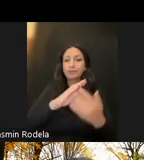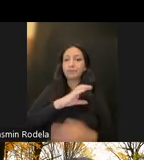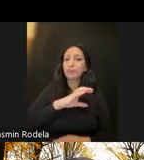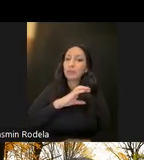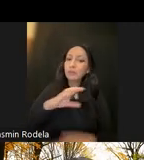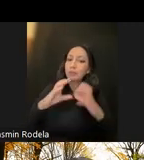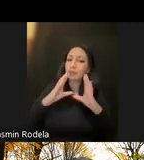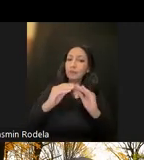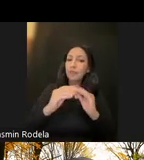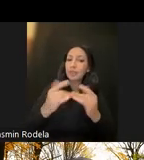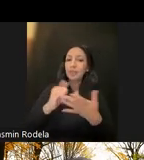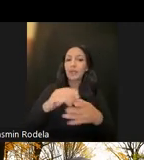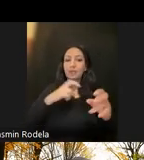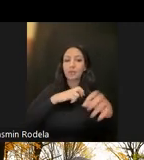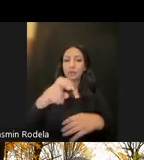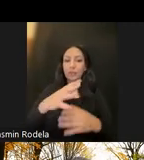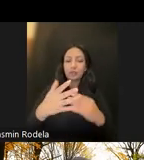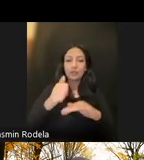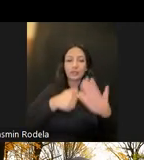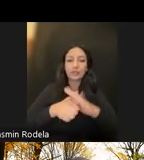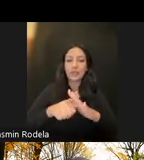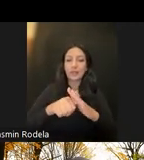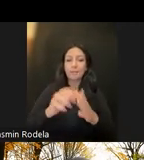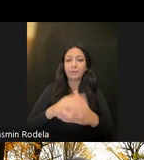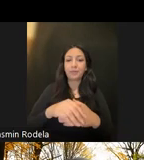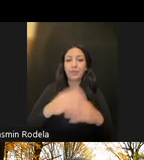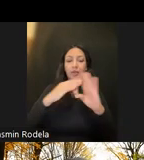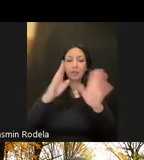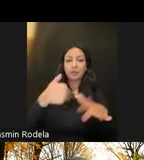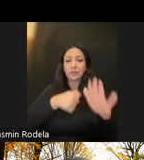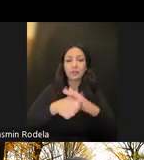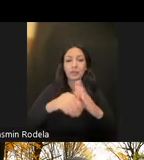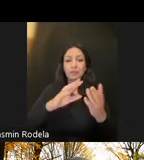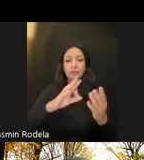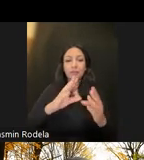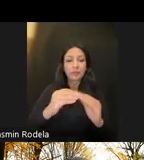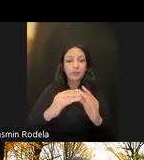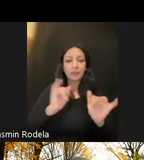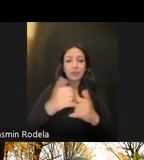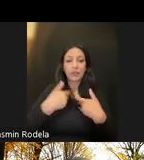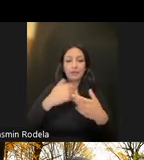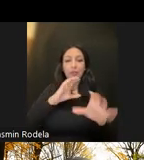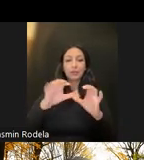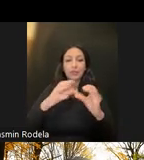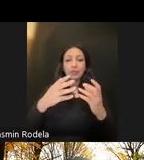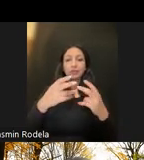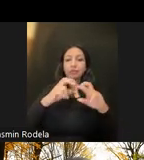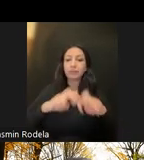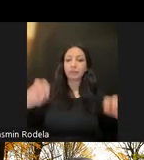Transportation Subcommittee of it, the Housing Subcommittee as well, and having stakeholder webinars to